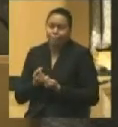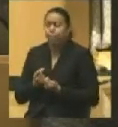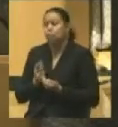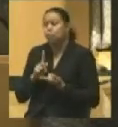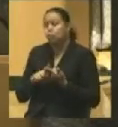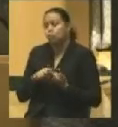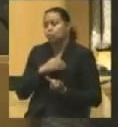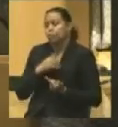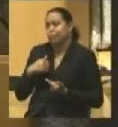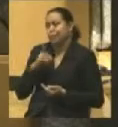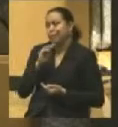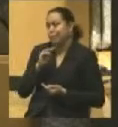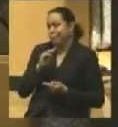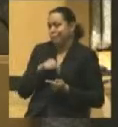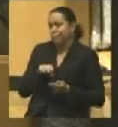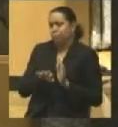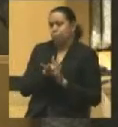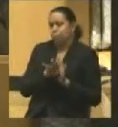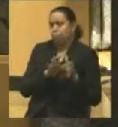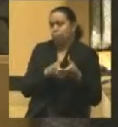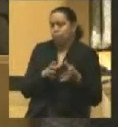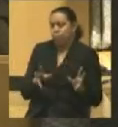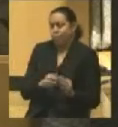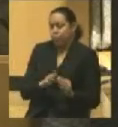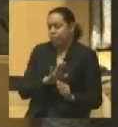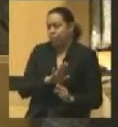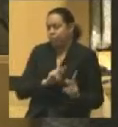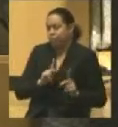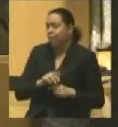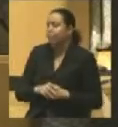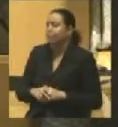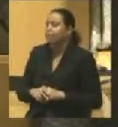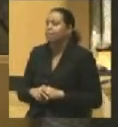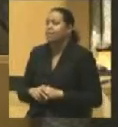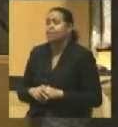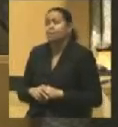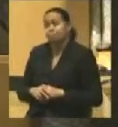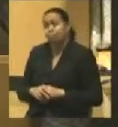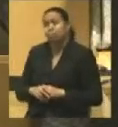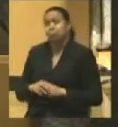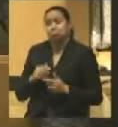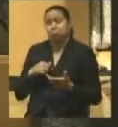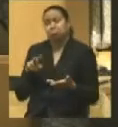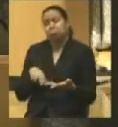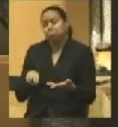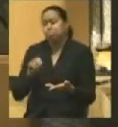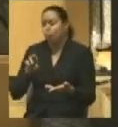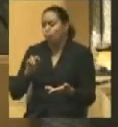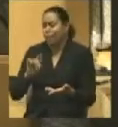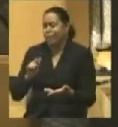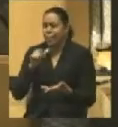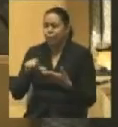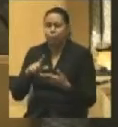Democratic Nominating Convention. As far as I can tell, the Corning Letter is the longest political